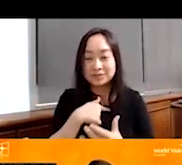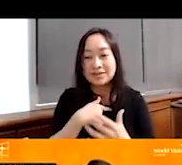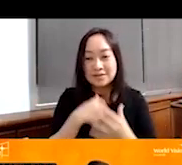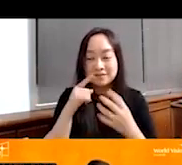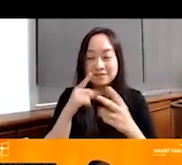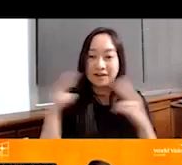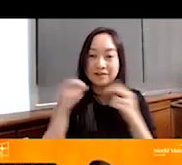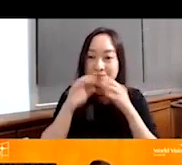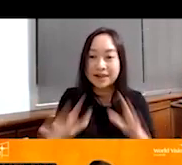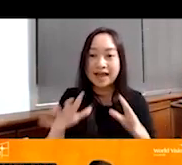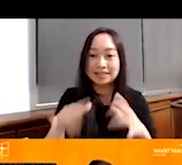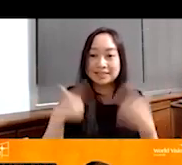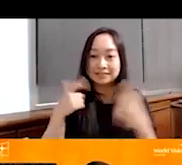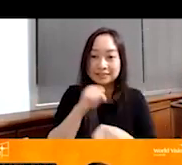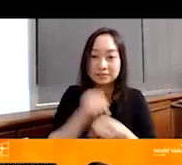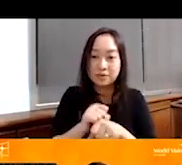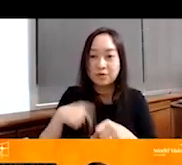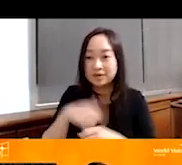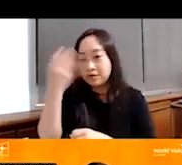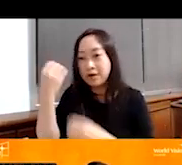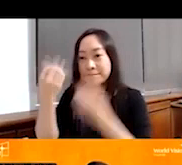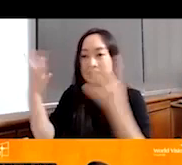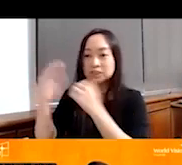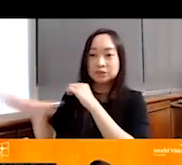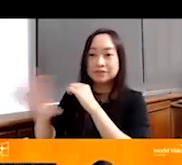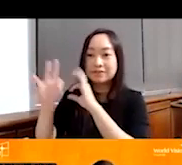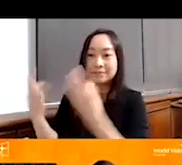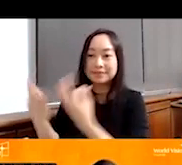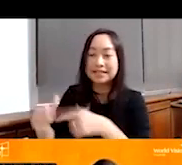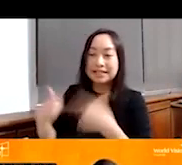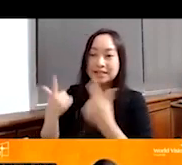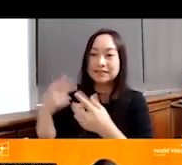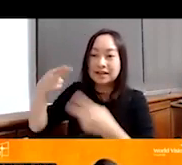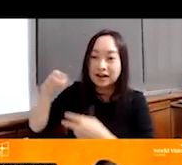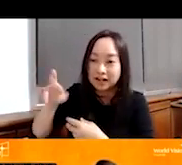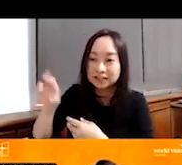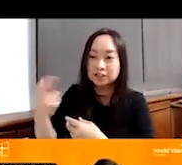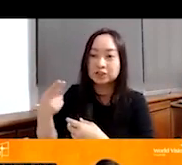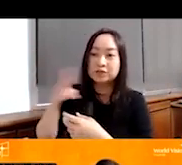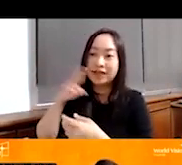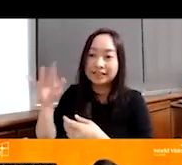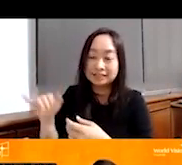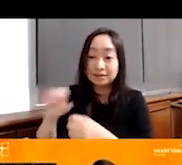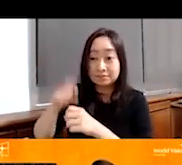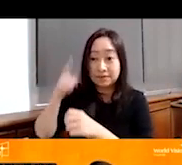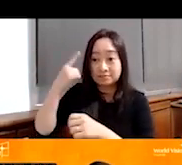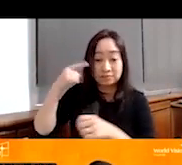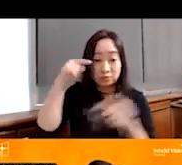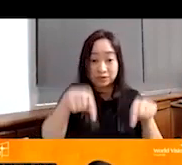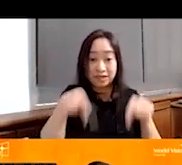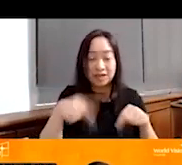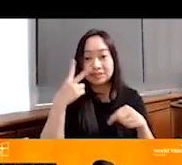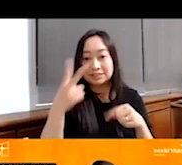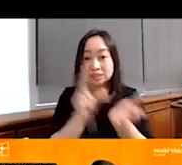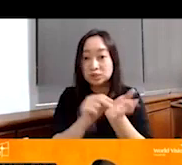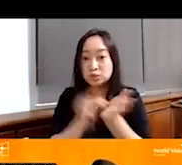part of the world, we often forget about the plight of many children and families living in very harsh realities. Uh, to them, you know, what we see on the news